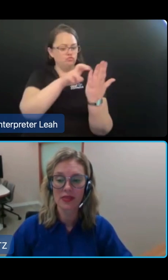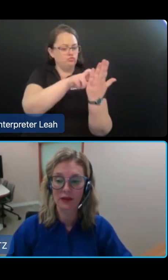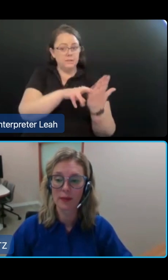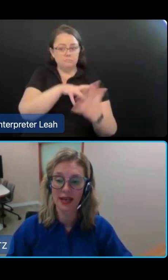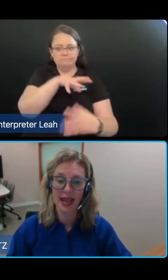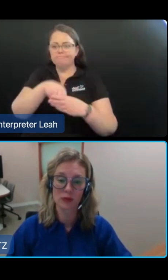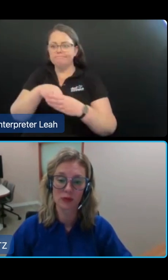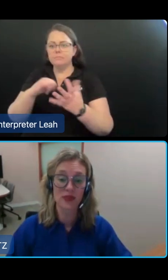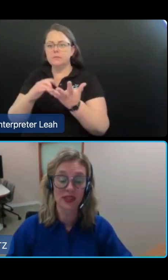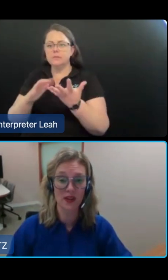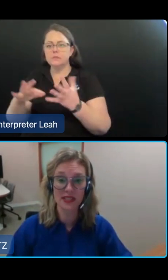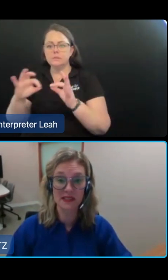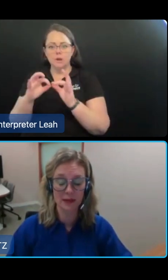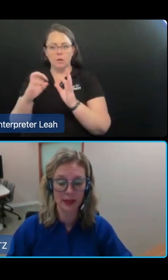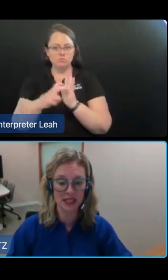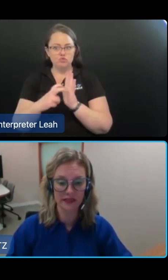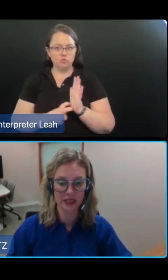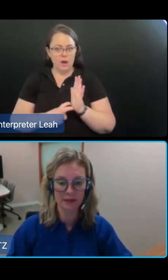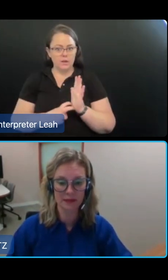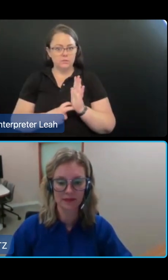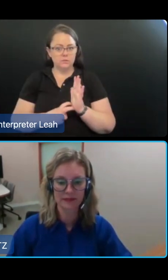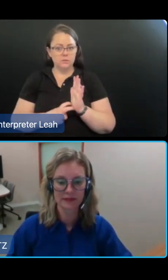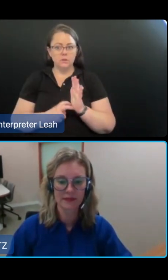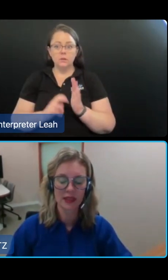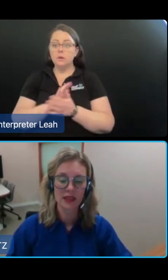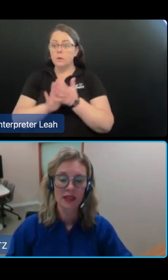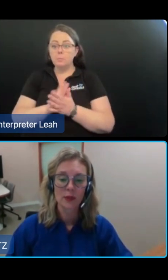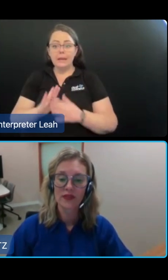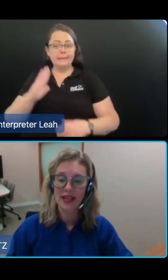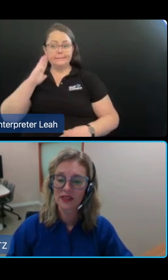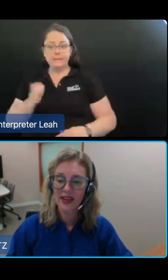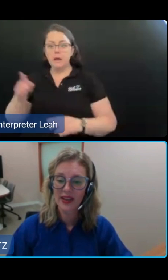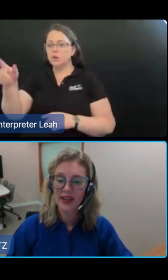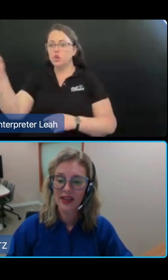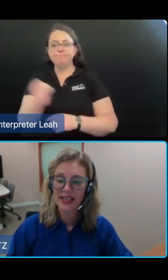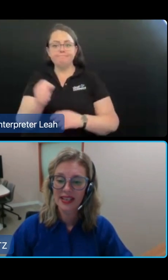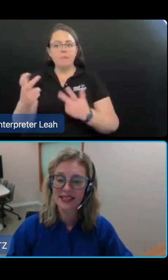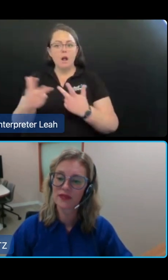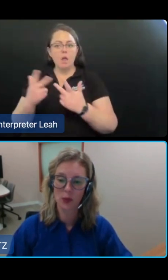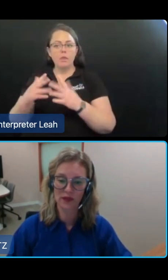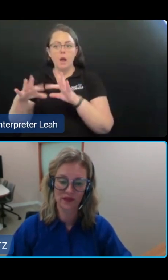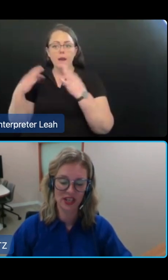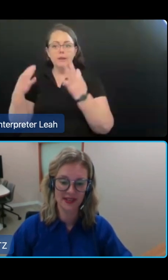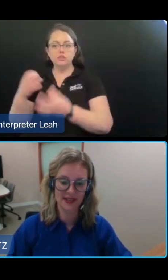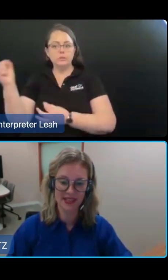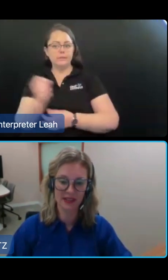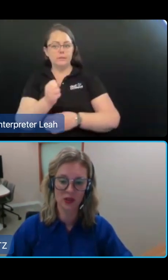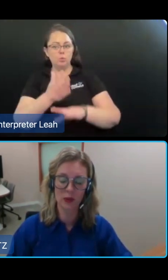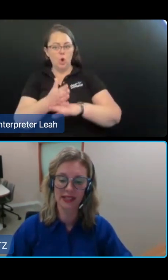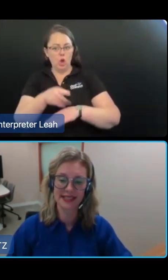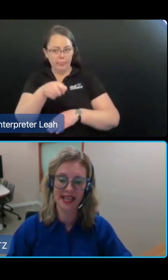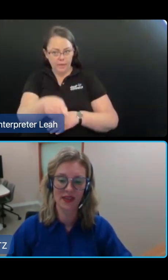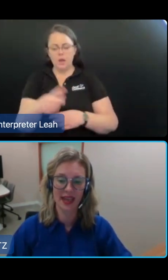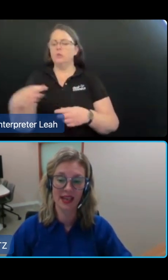they remain accountable for the services that are being delivered. We've elevated some of the most important features that